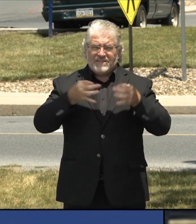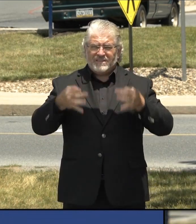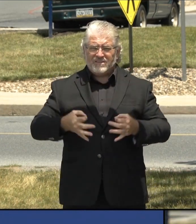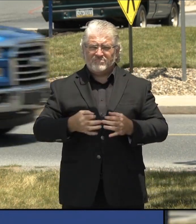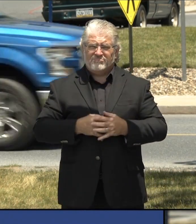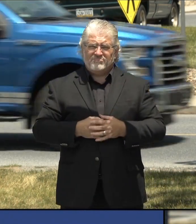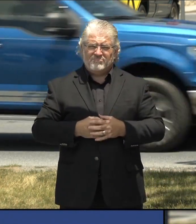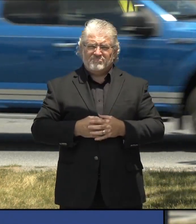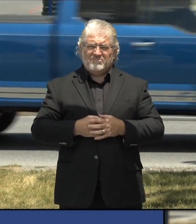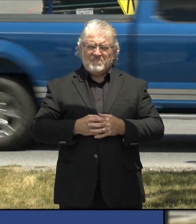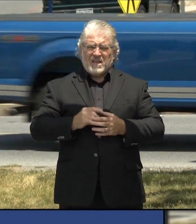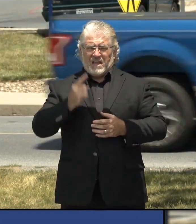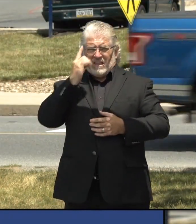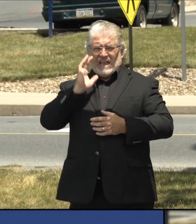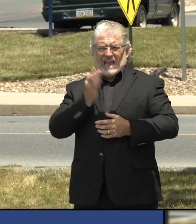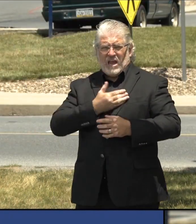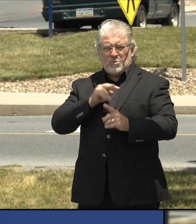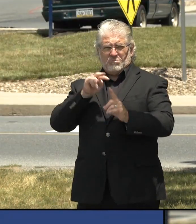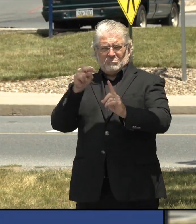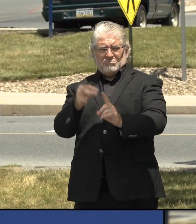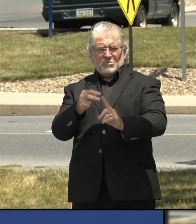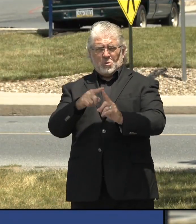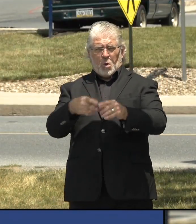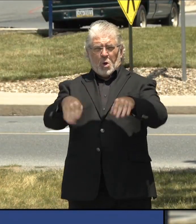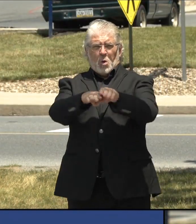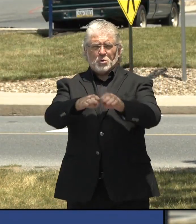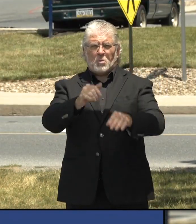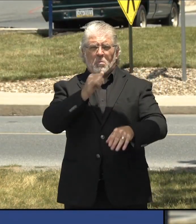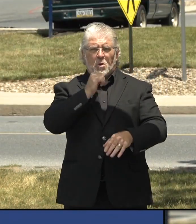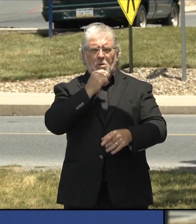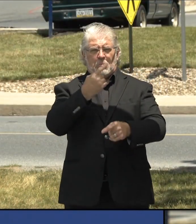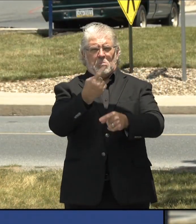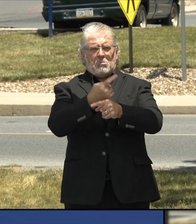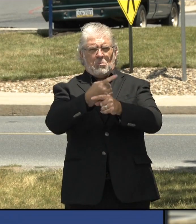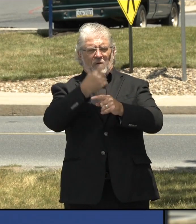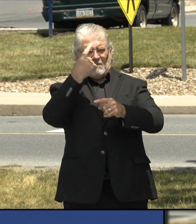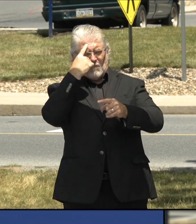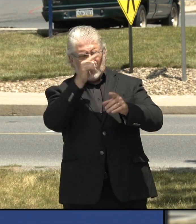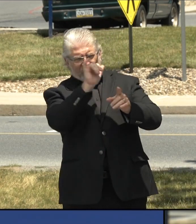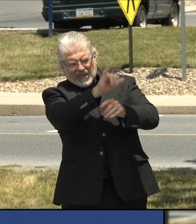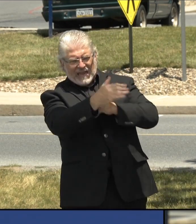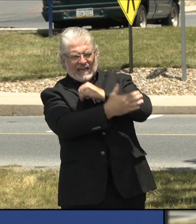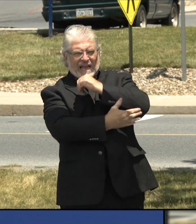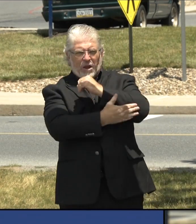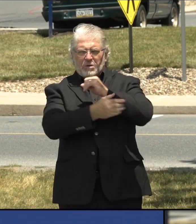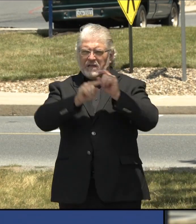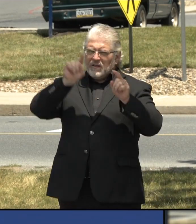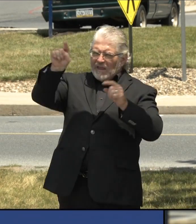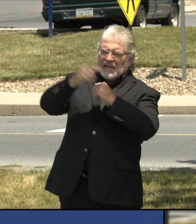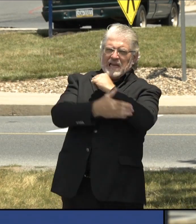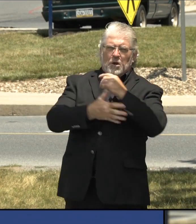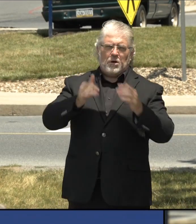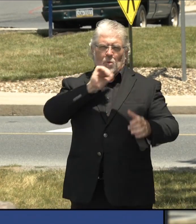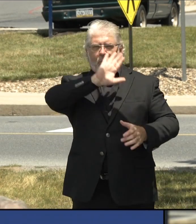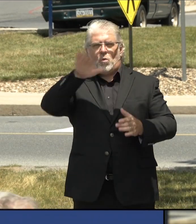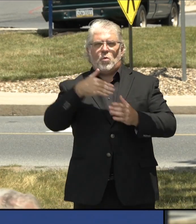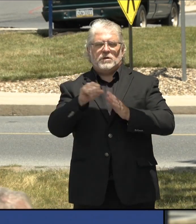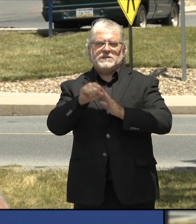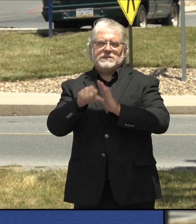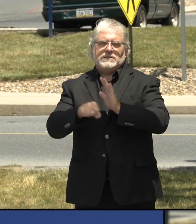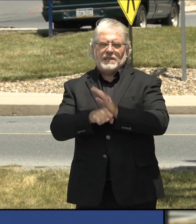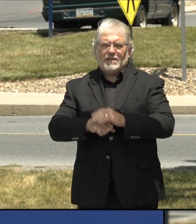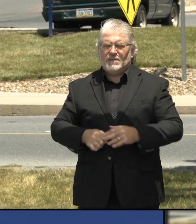view of closing bars is more appropriate at the county level. Yeah, John. Obviously,